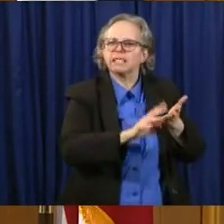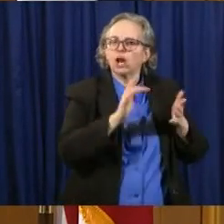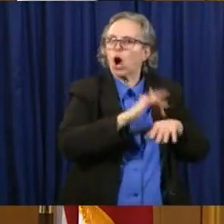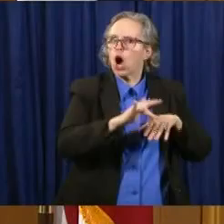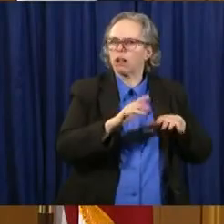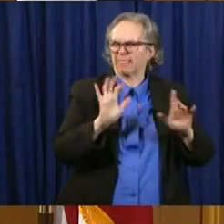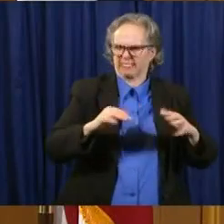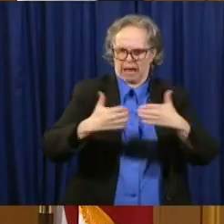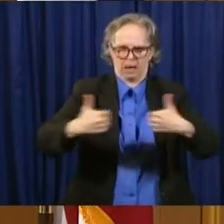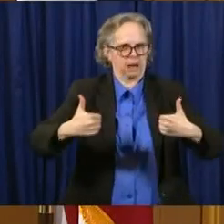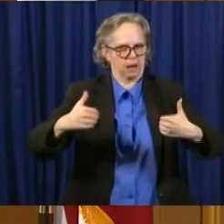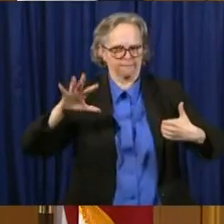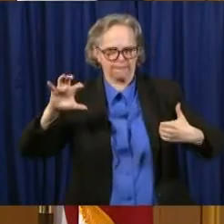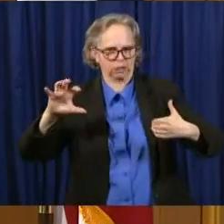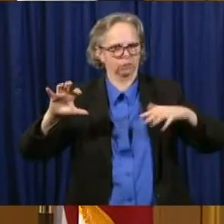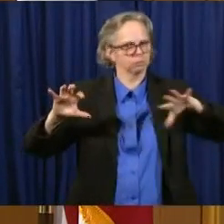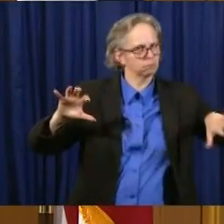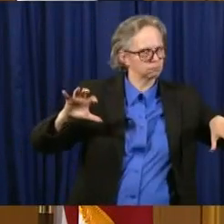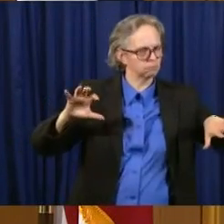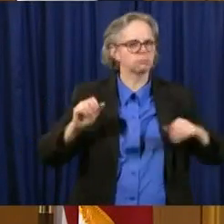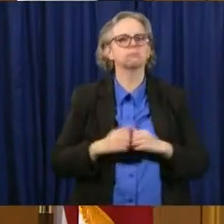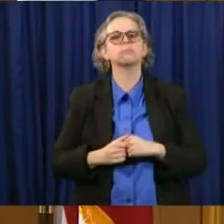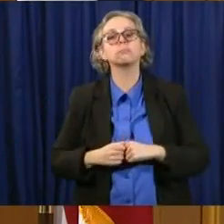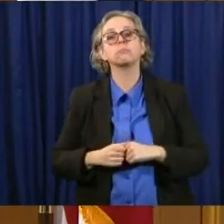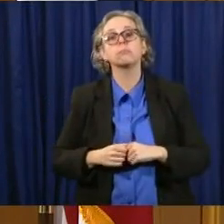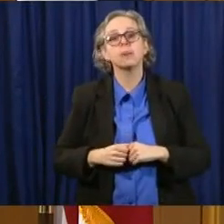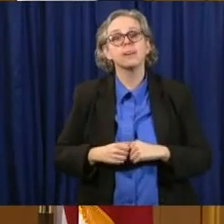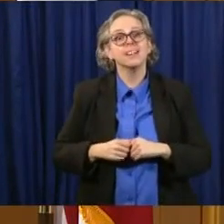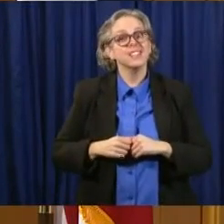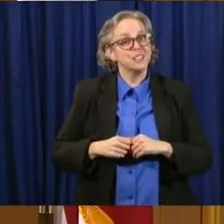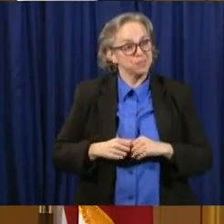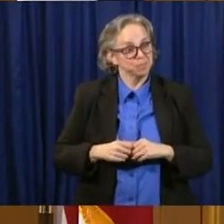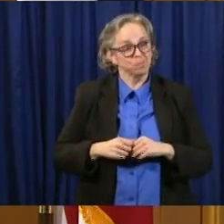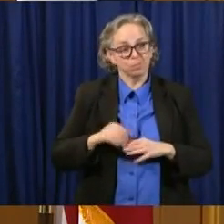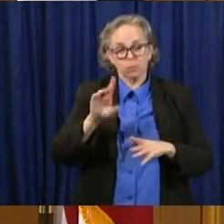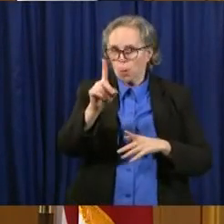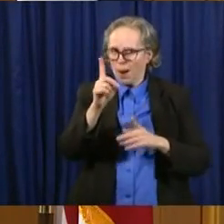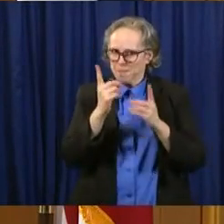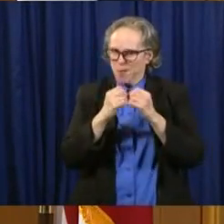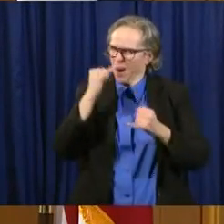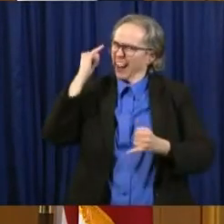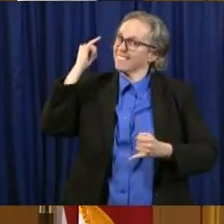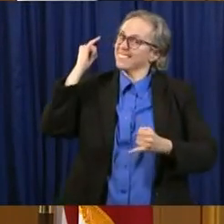Uh, let me talk about one, uh, final thing. Uh,